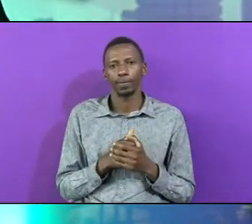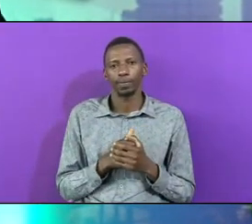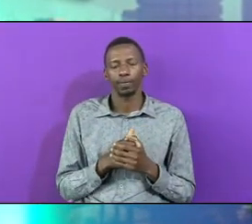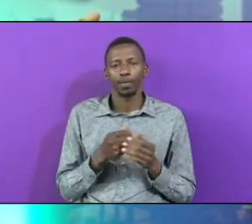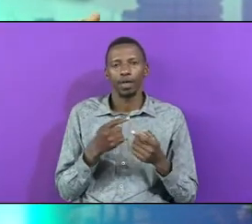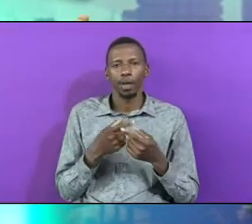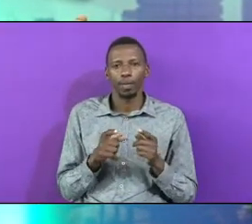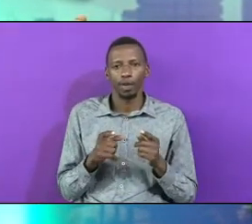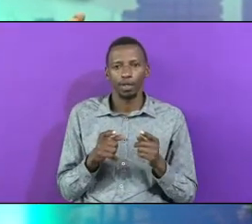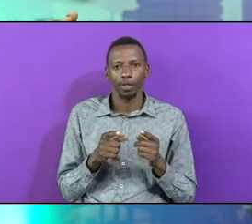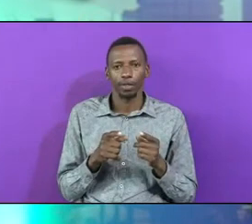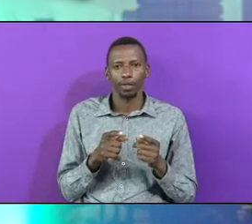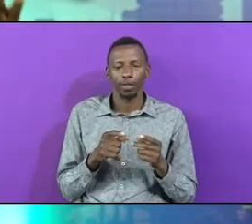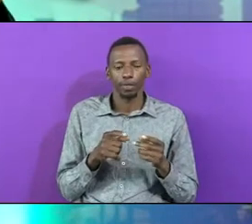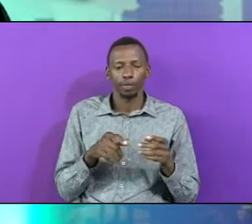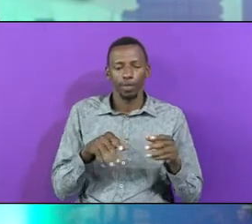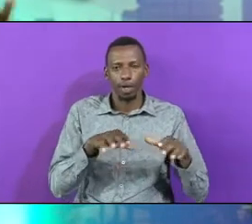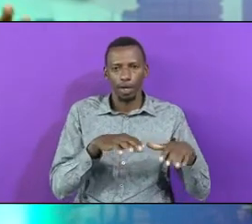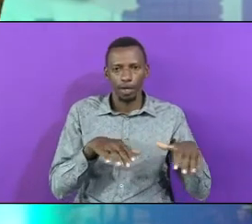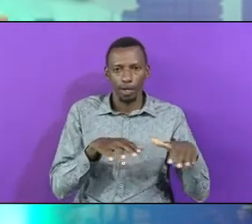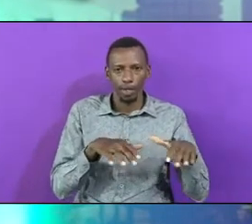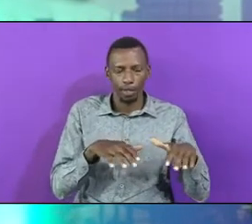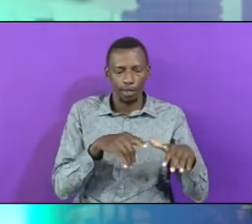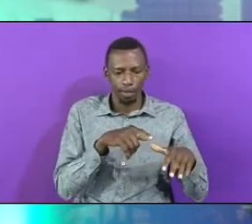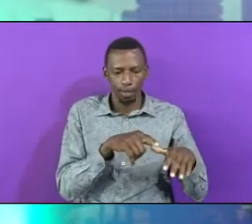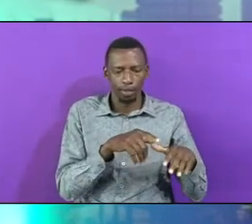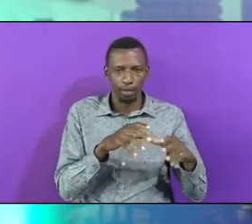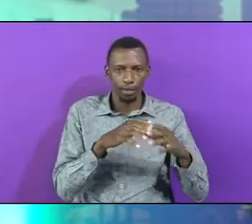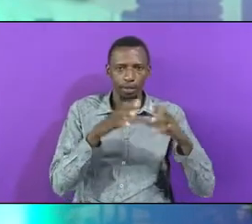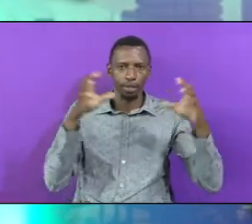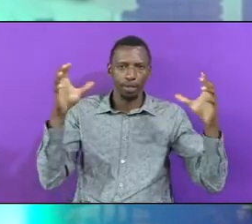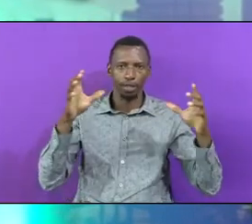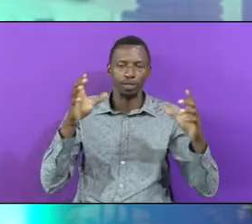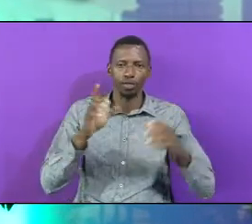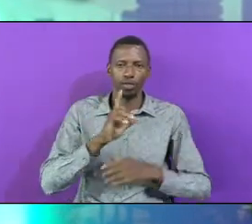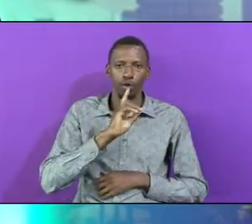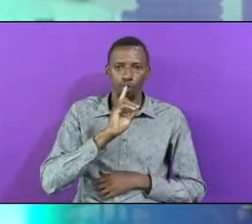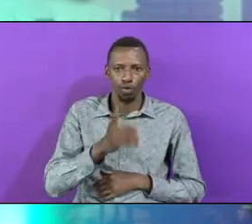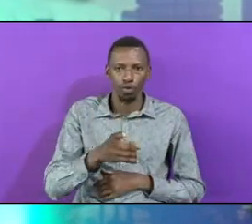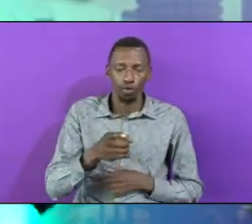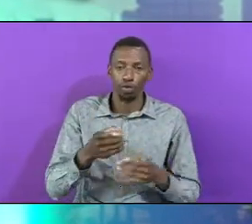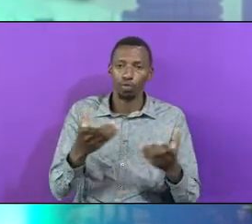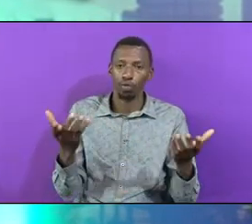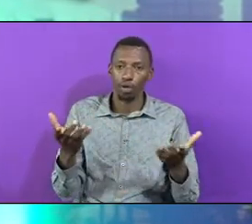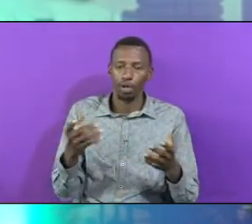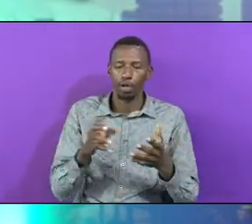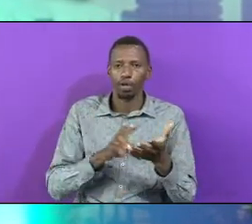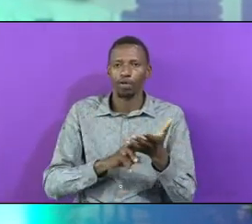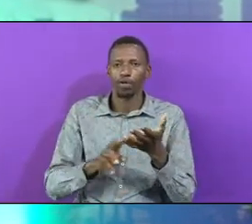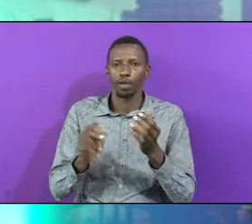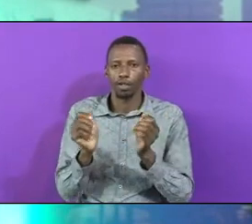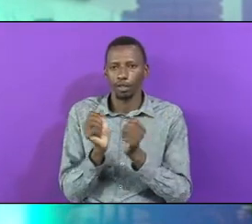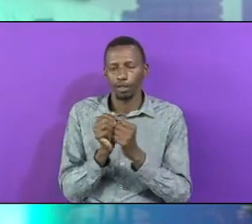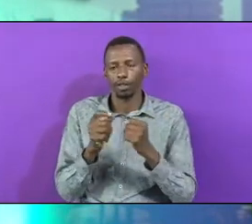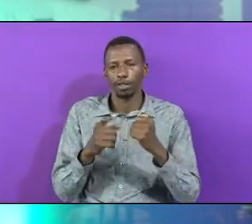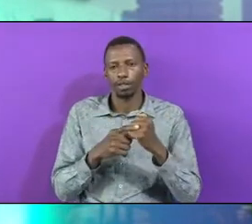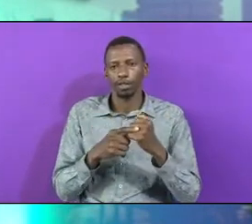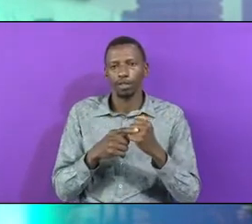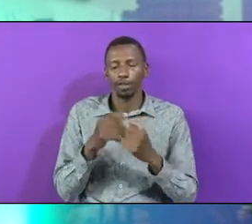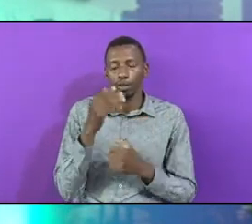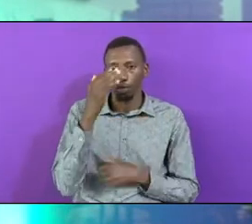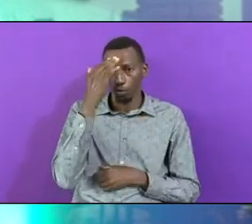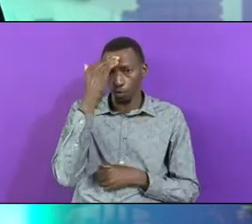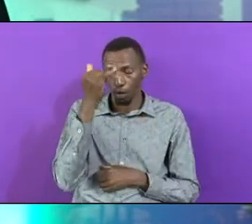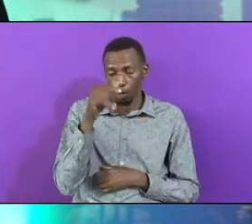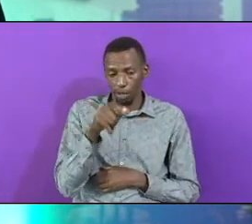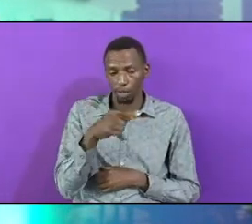But the setting Of the great commission Is verse 16 Because it